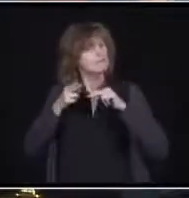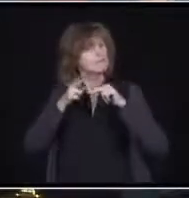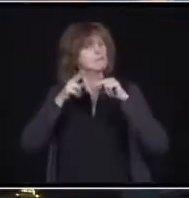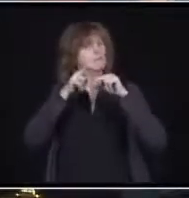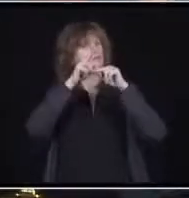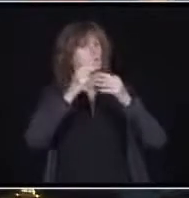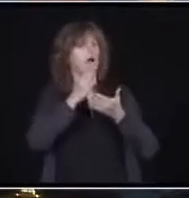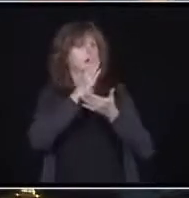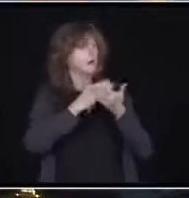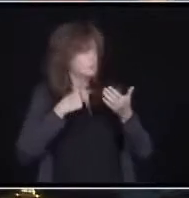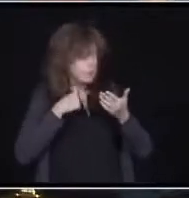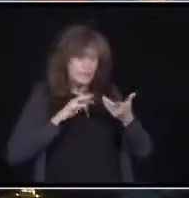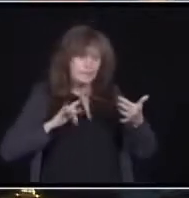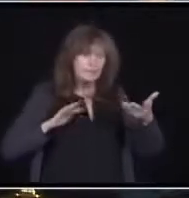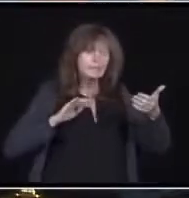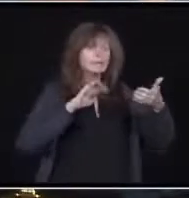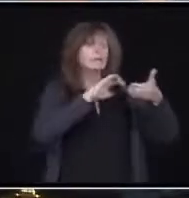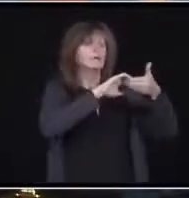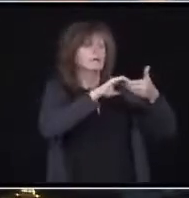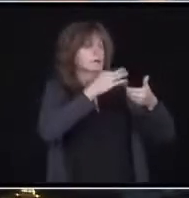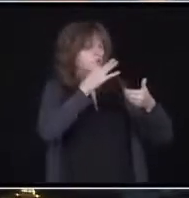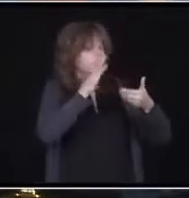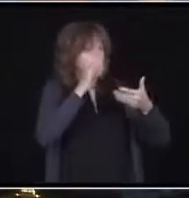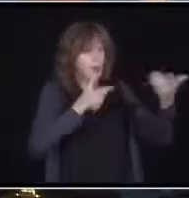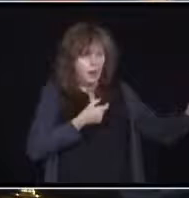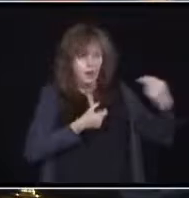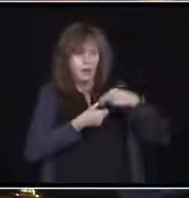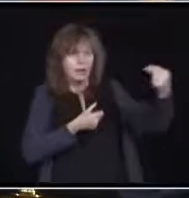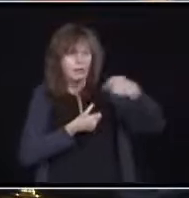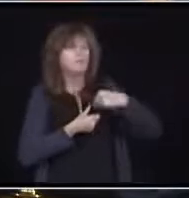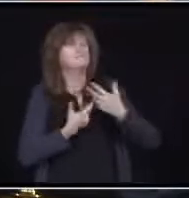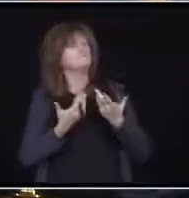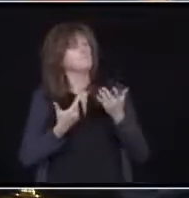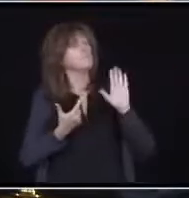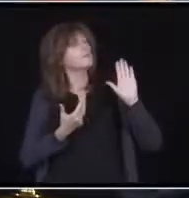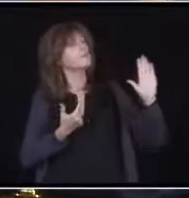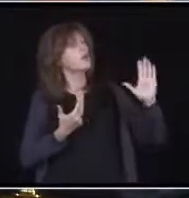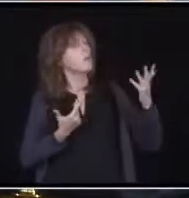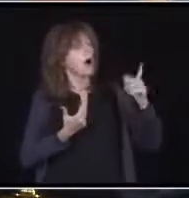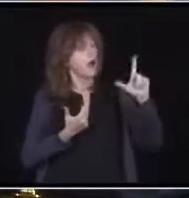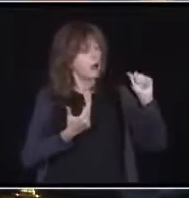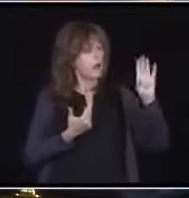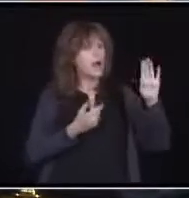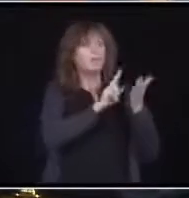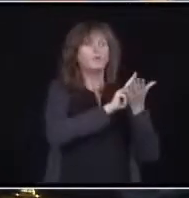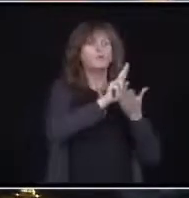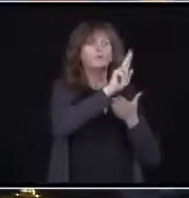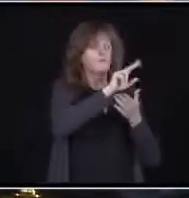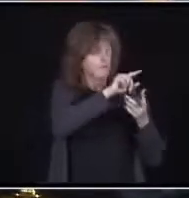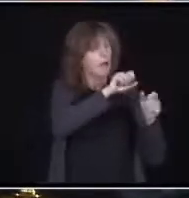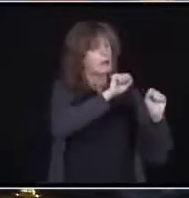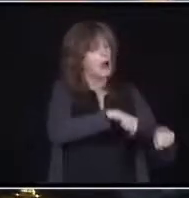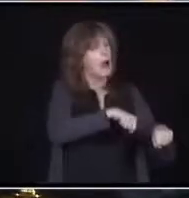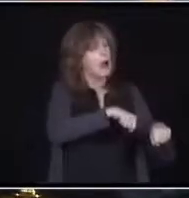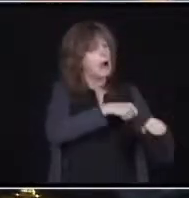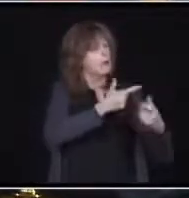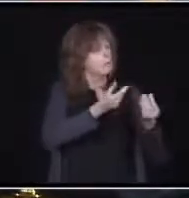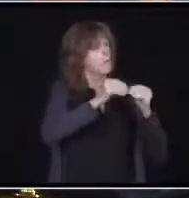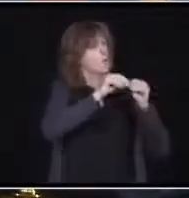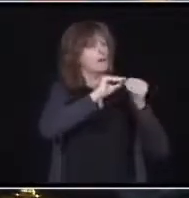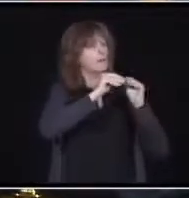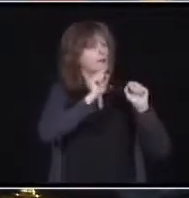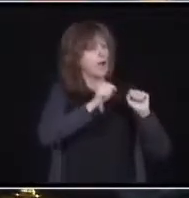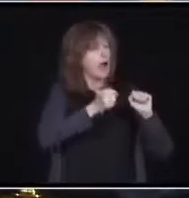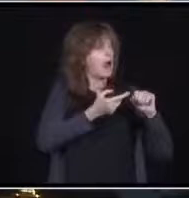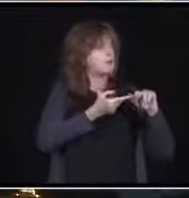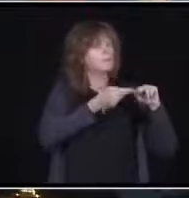coming on board very shortly with significant lab capacity. And so that is what we're working to put together very shortly